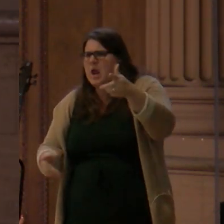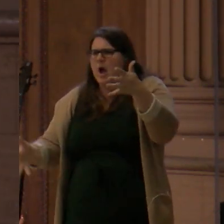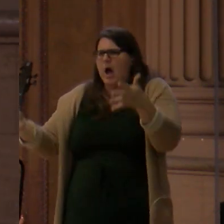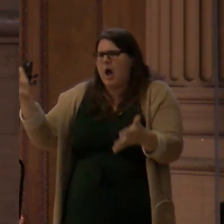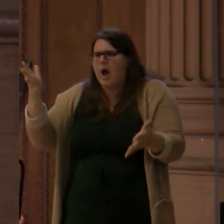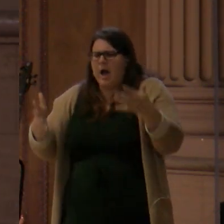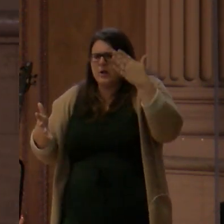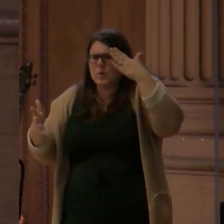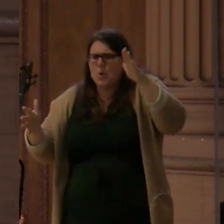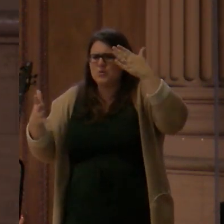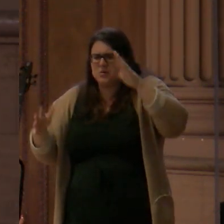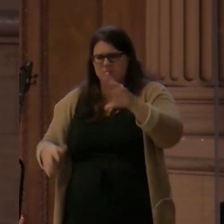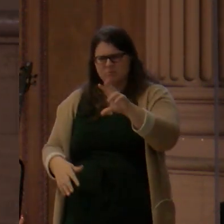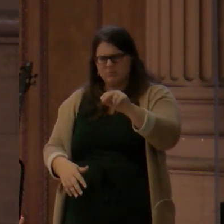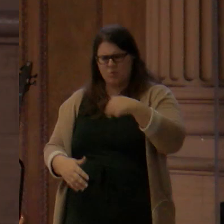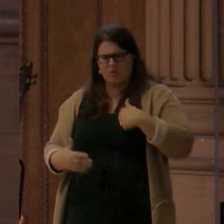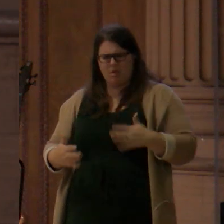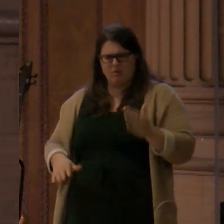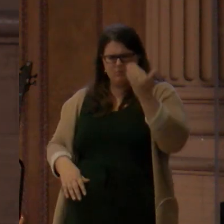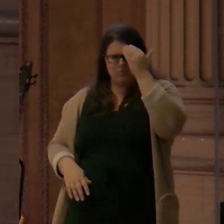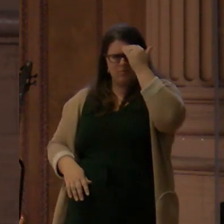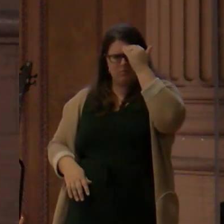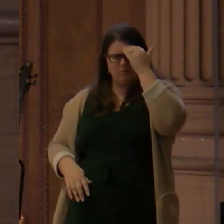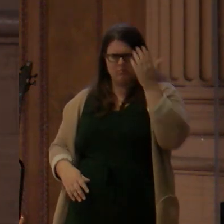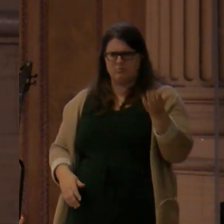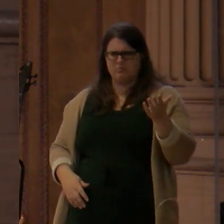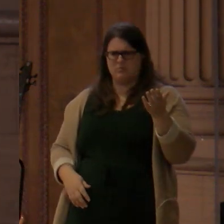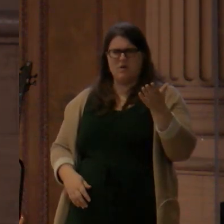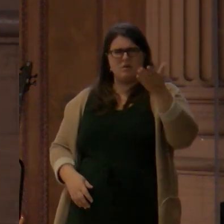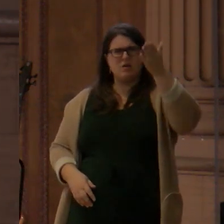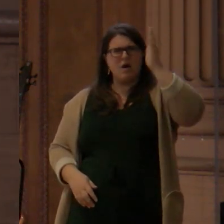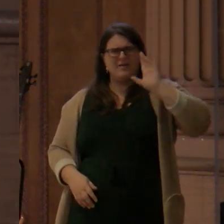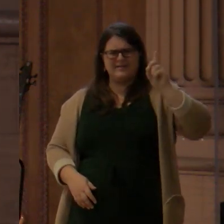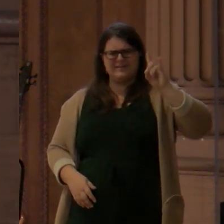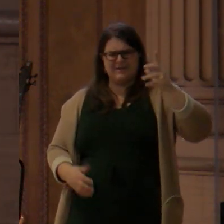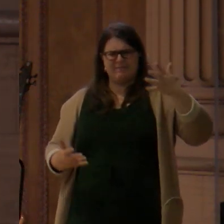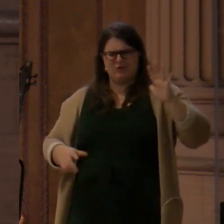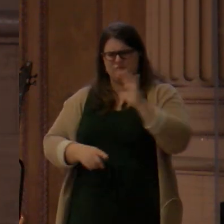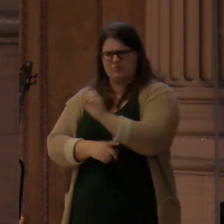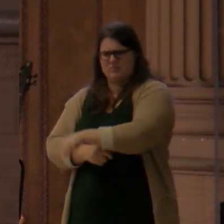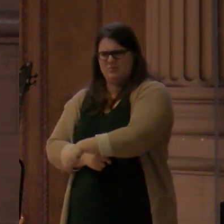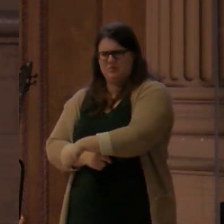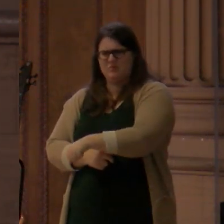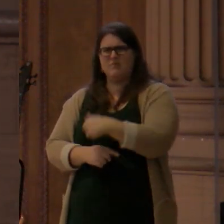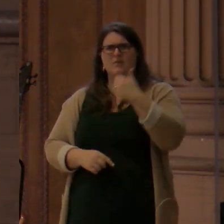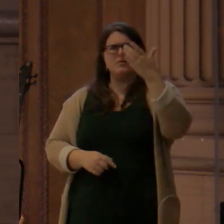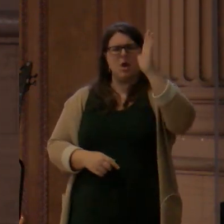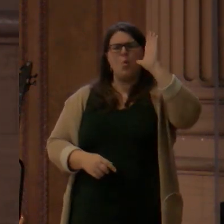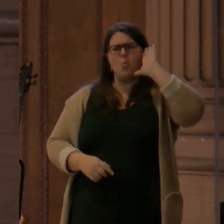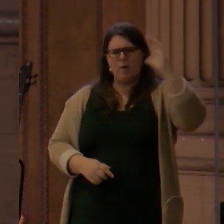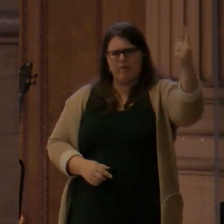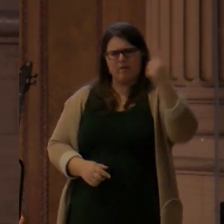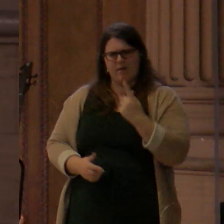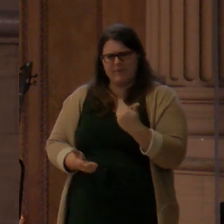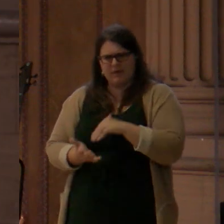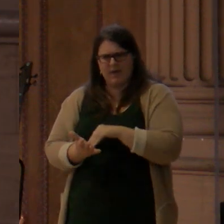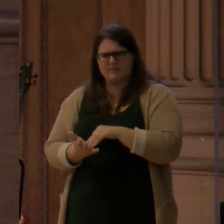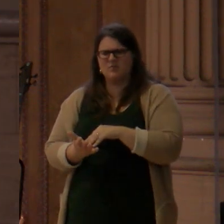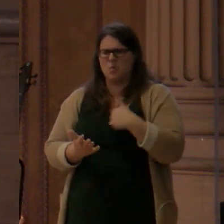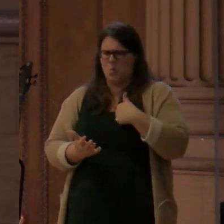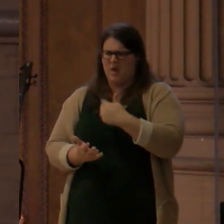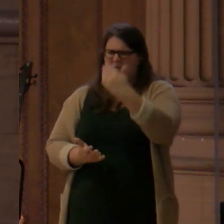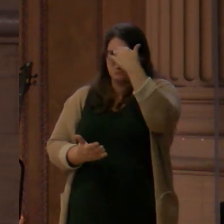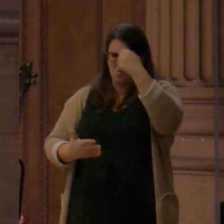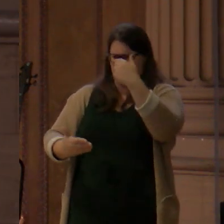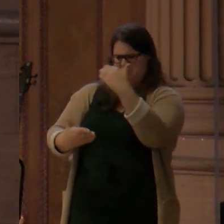is not a cliffhanger. Right? Like we're not anxiously waiting for that last page to be turned so we can find out what's going to happen. We don't